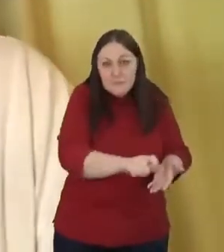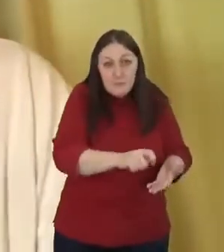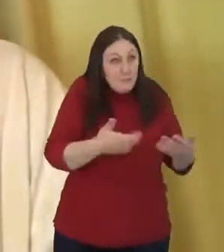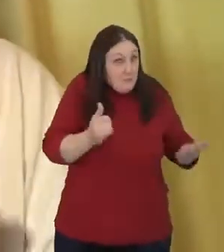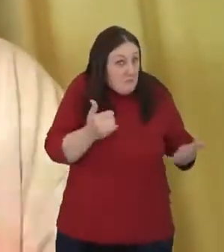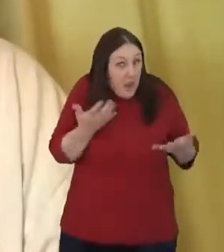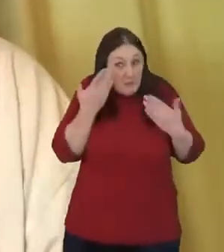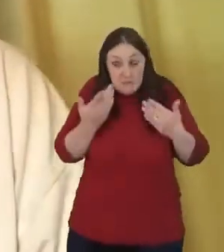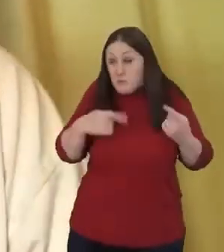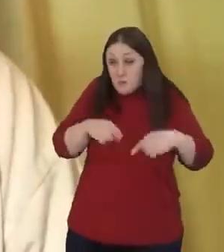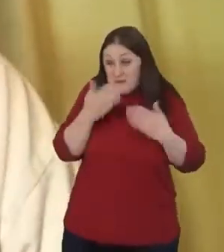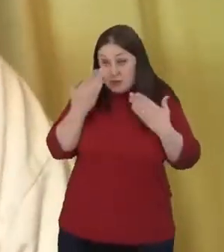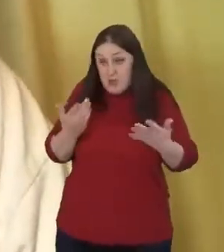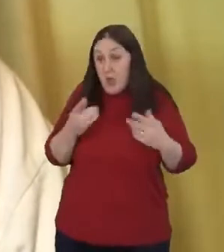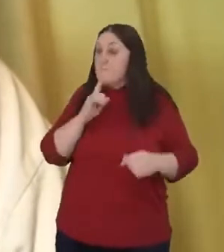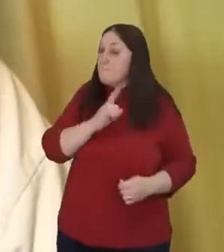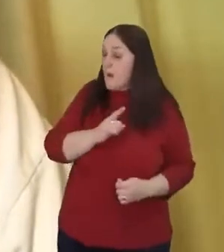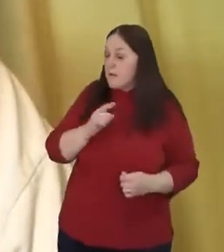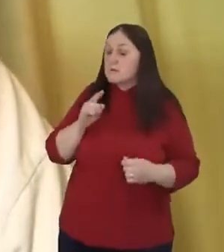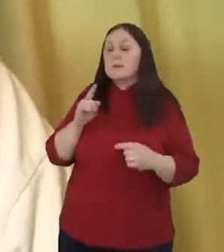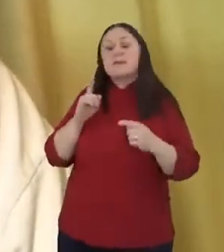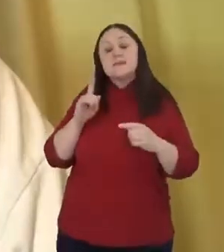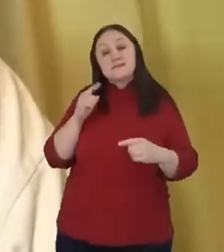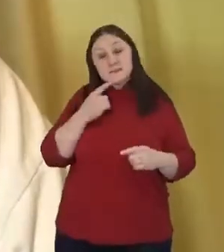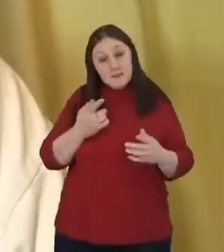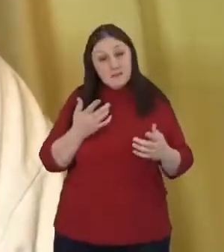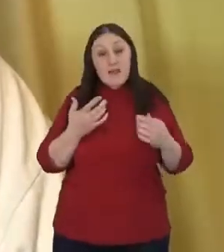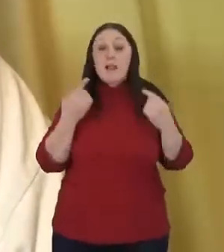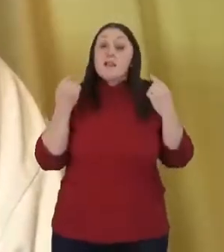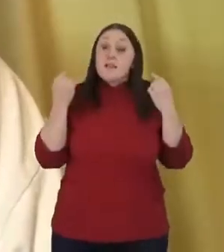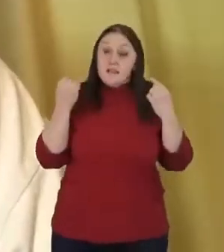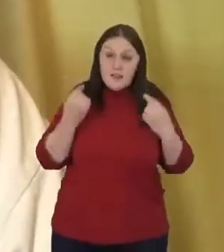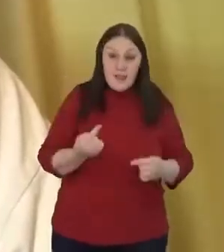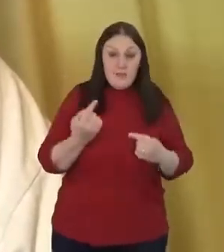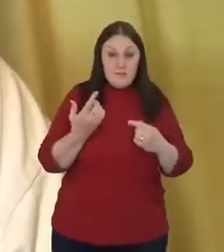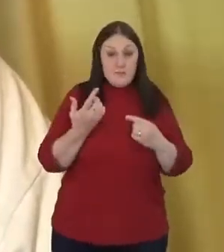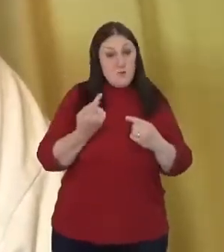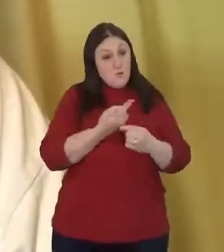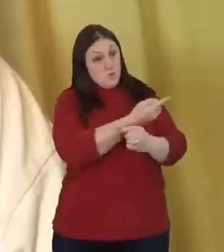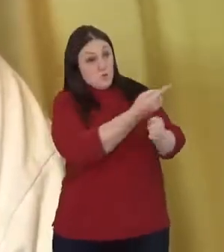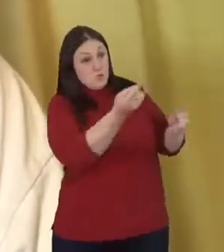he says, let the one who is without sin cast the first stone.